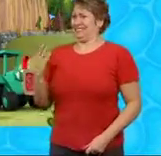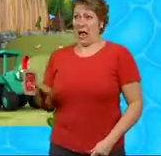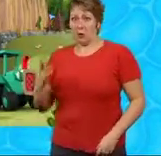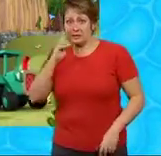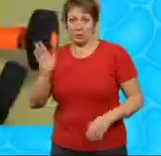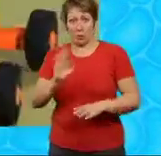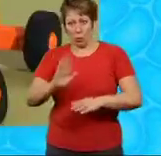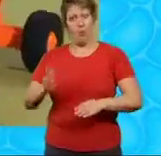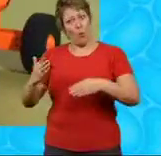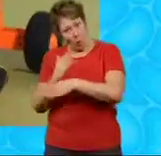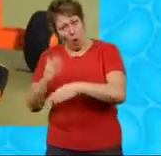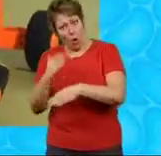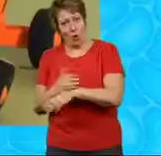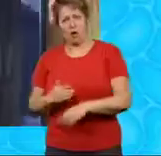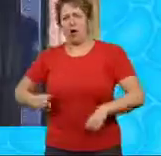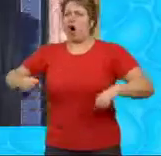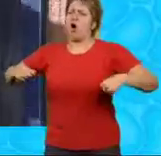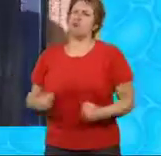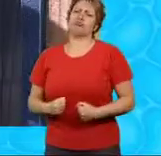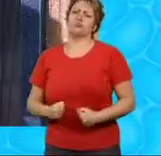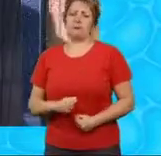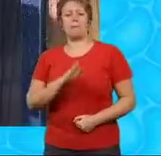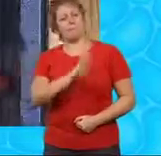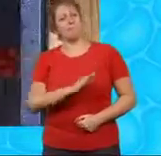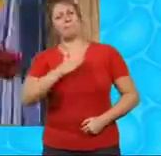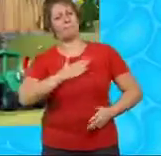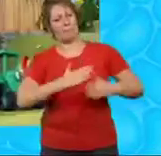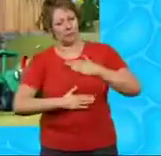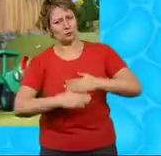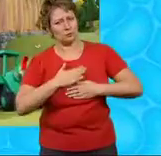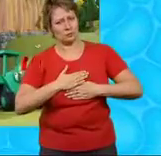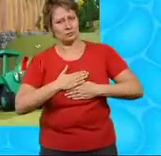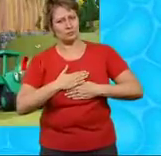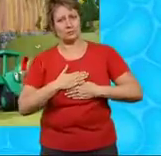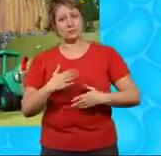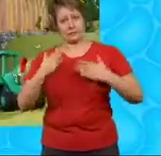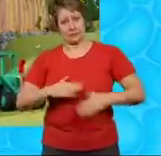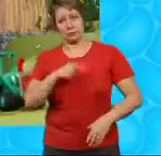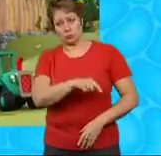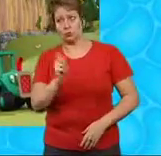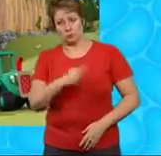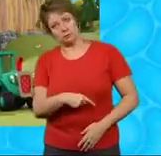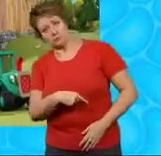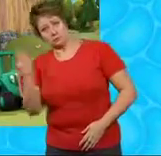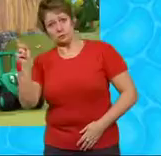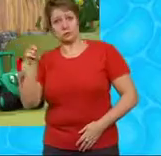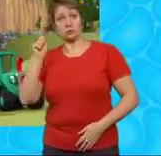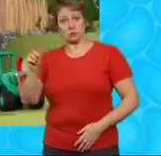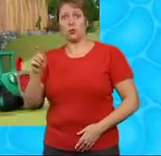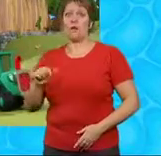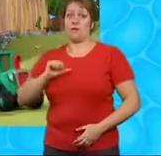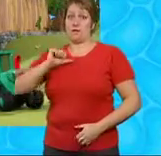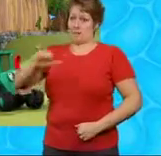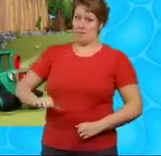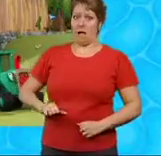lots of work to do Oh Be patient Dizzy Right now I need you to take Sumsy to Farmer Pickle's silo